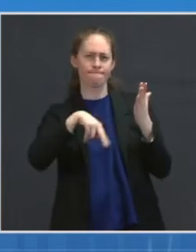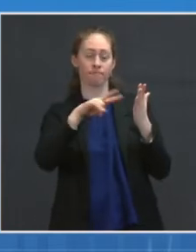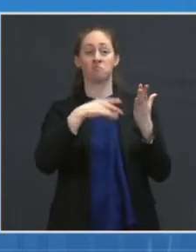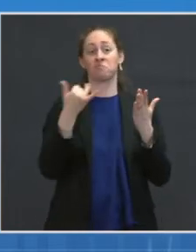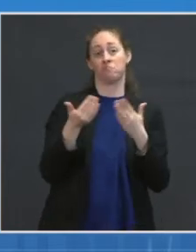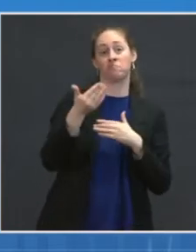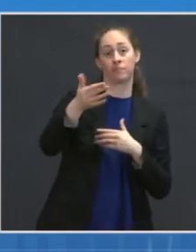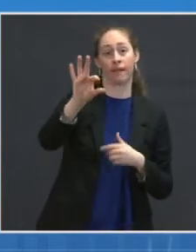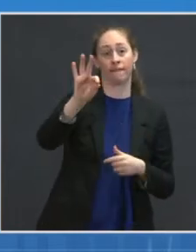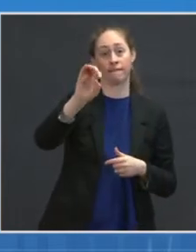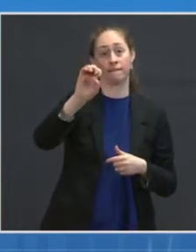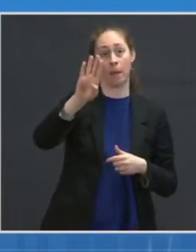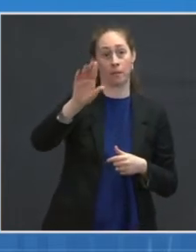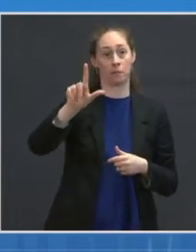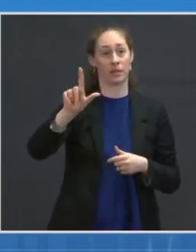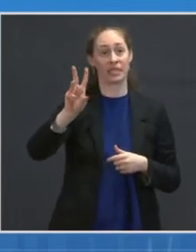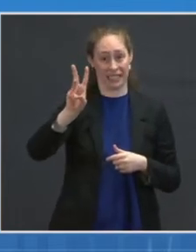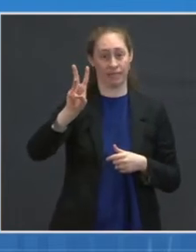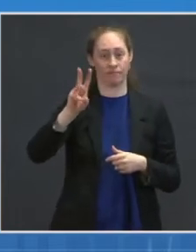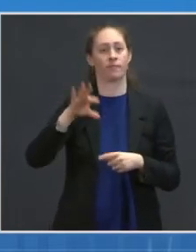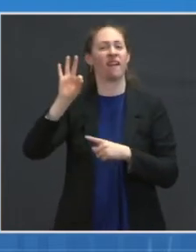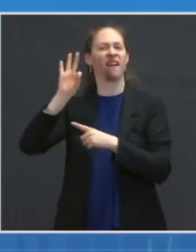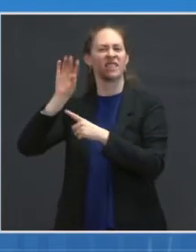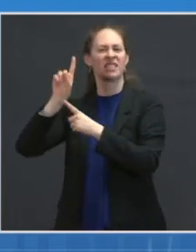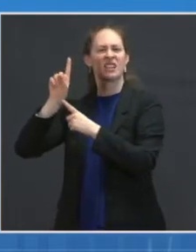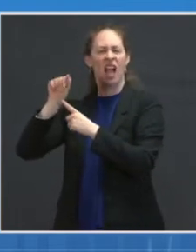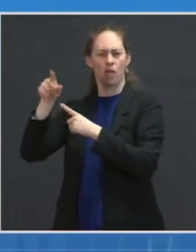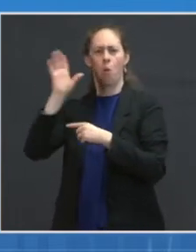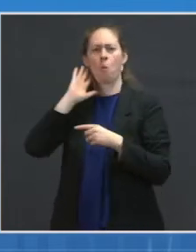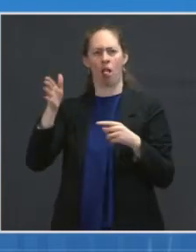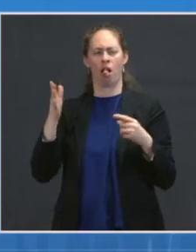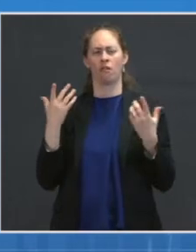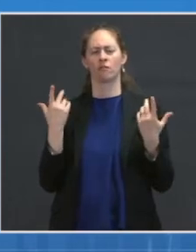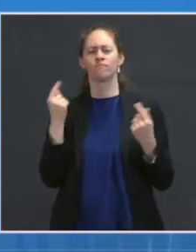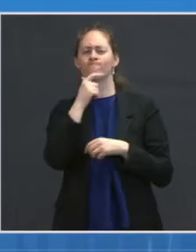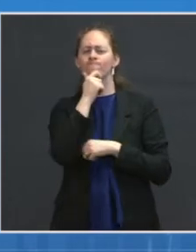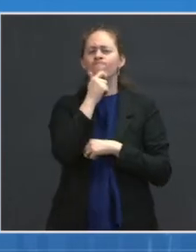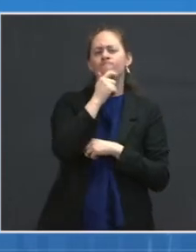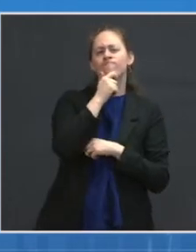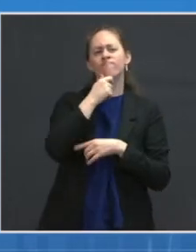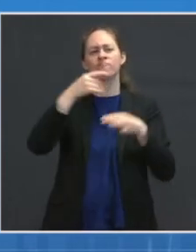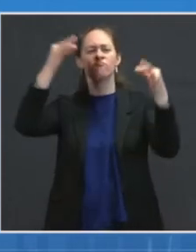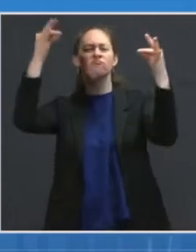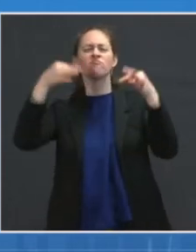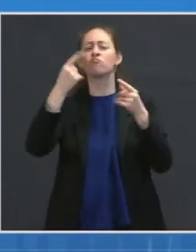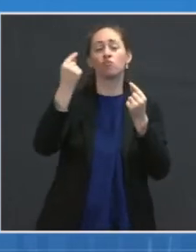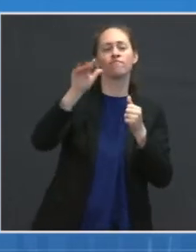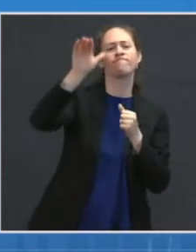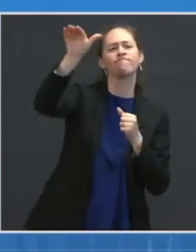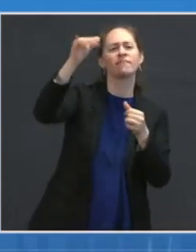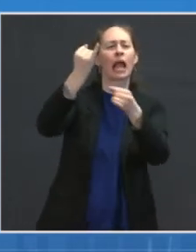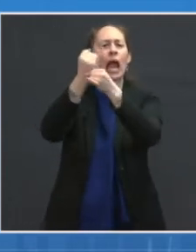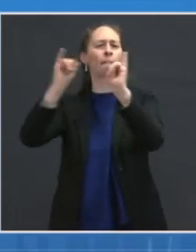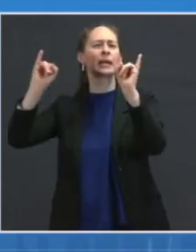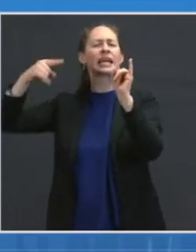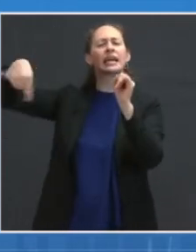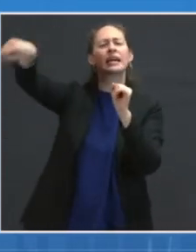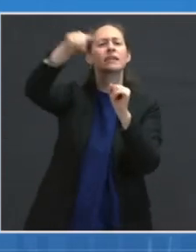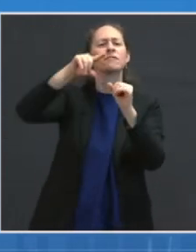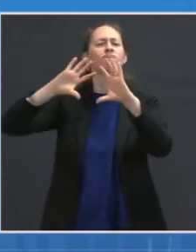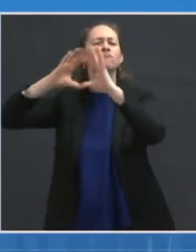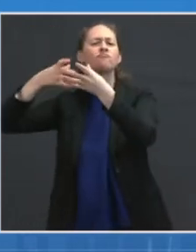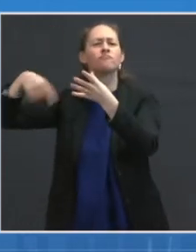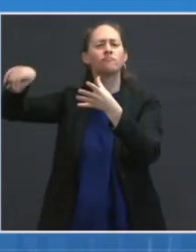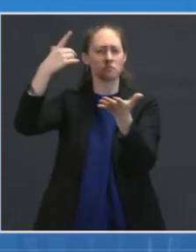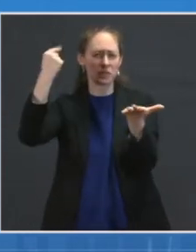consult with their independent advisory committee, their VRBPAC, and we should be hearing from them